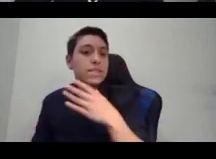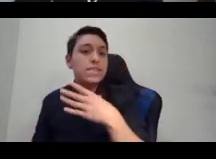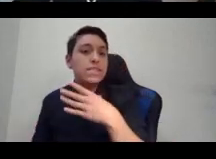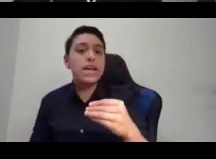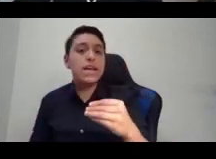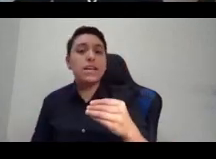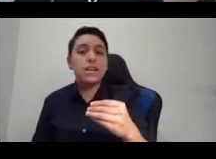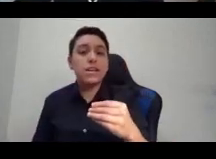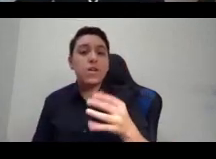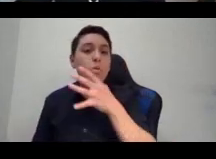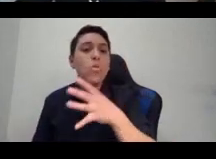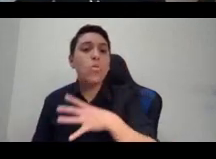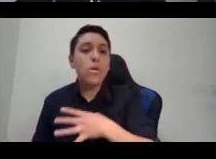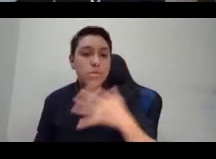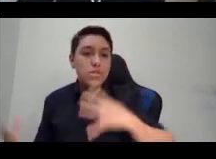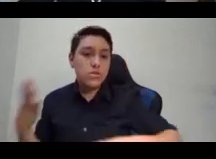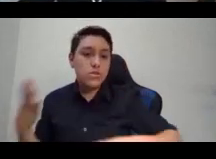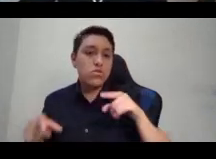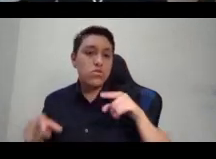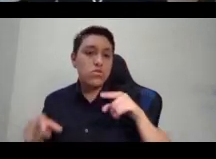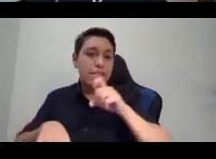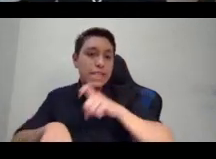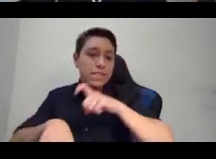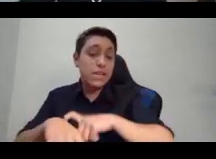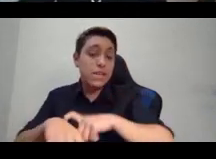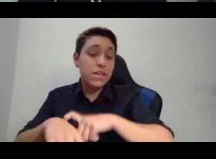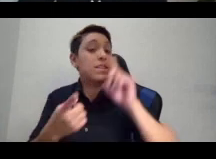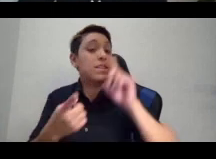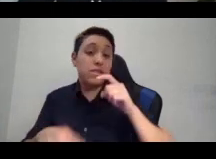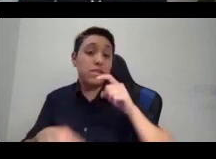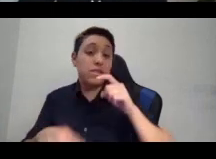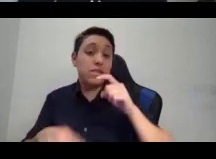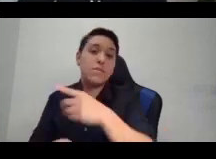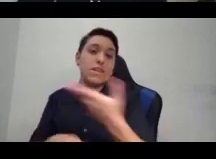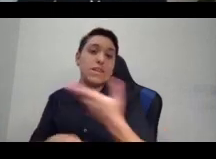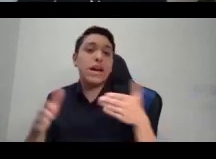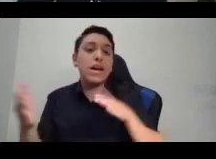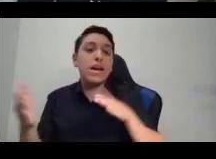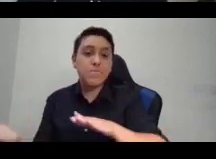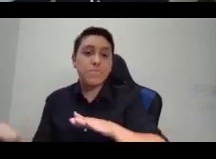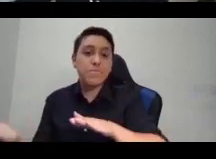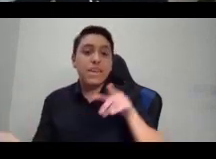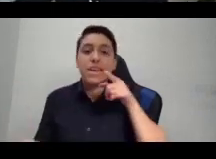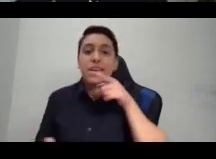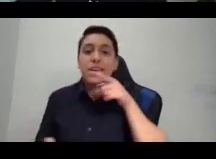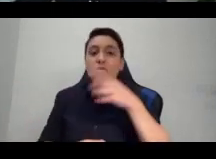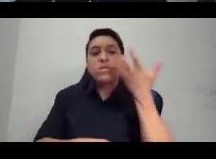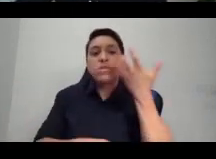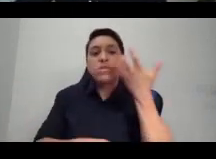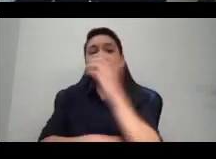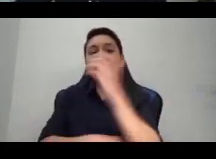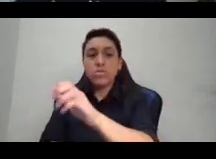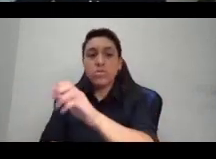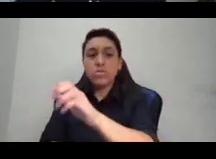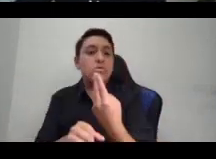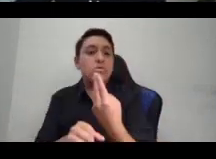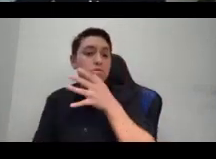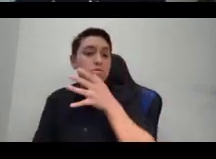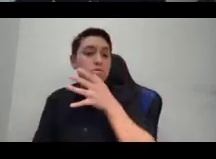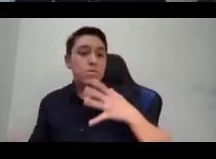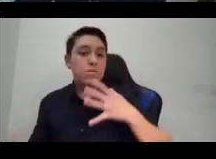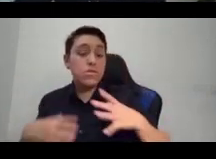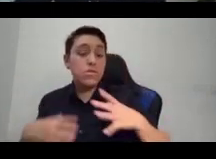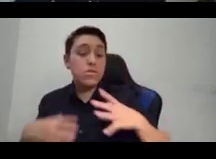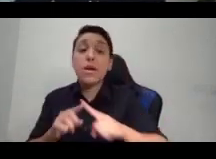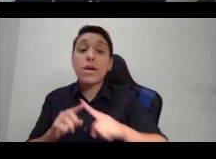women's clothing of the time until the time of his death. But he still managed to, you know, have a pretty